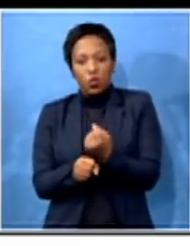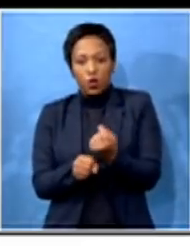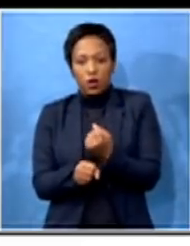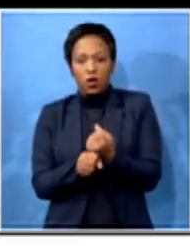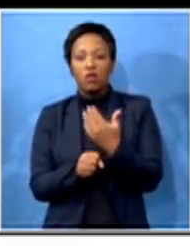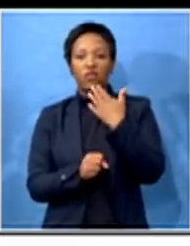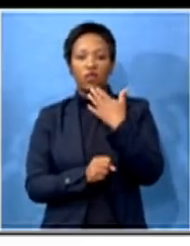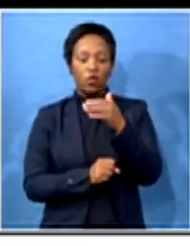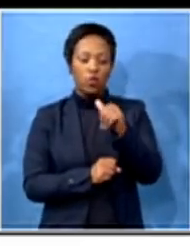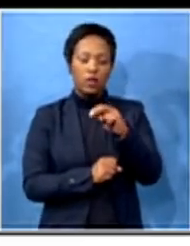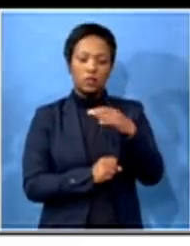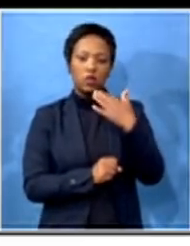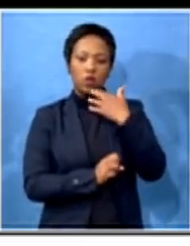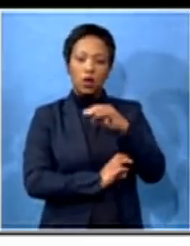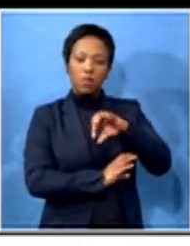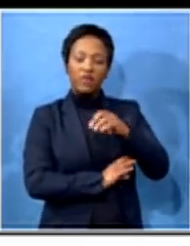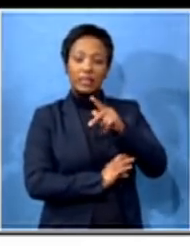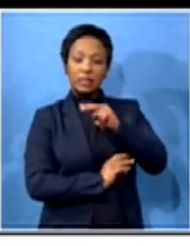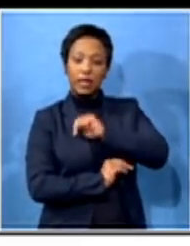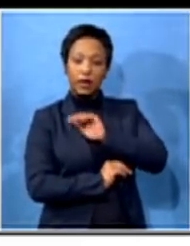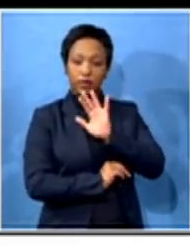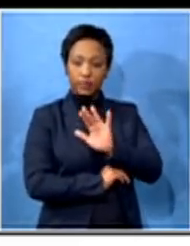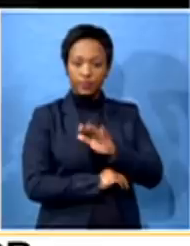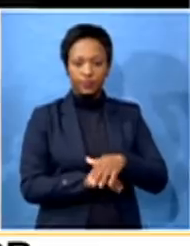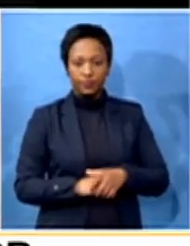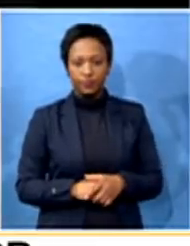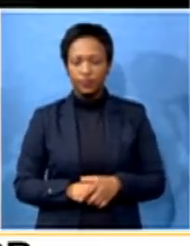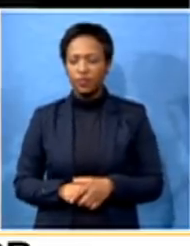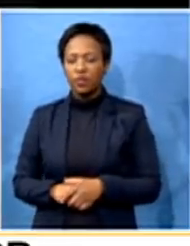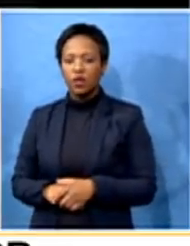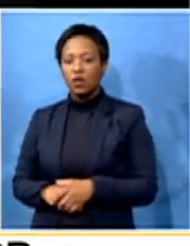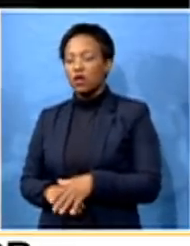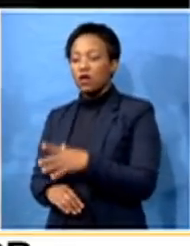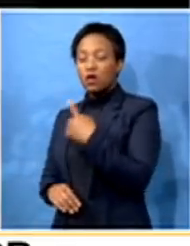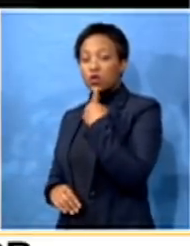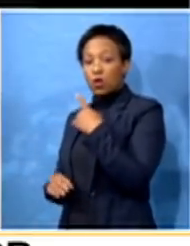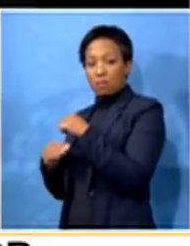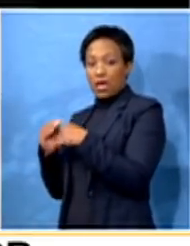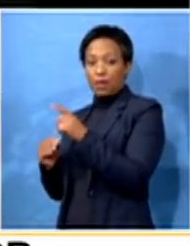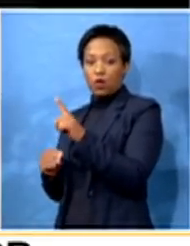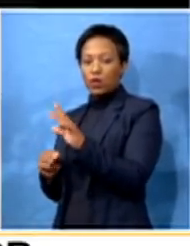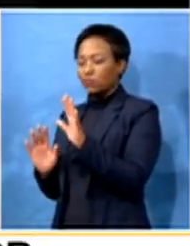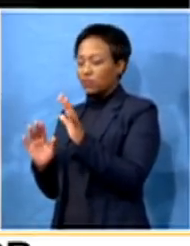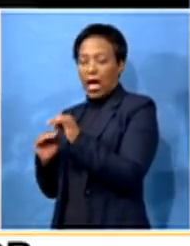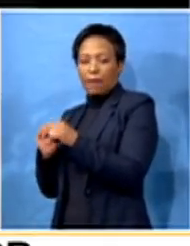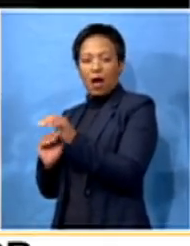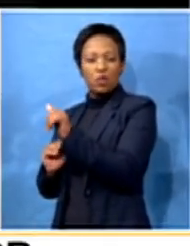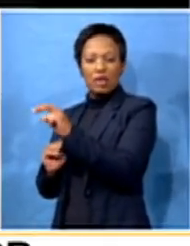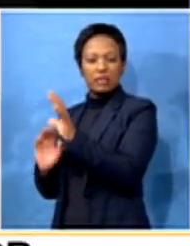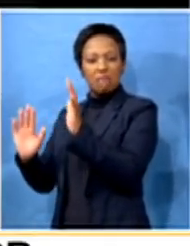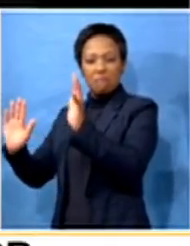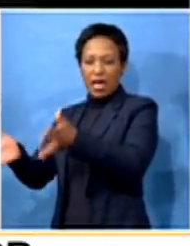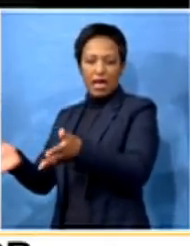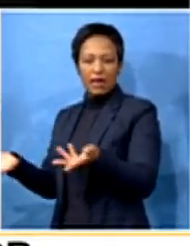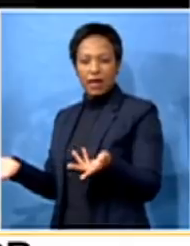as the ANC in the province of KwaZulu-Natal. So this is about, once again, the African National Congress and your